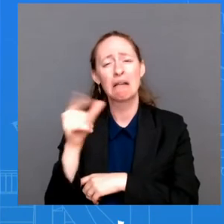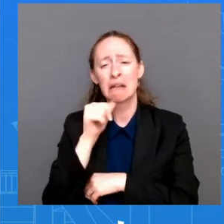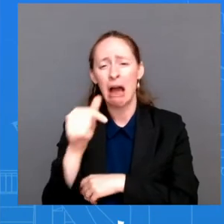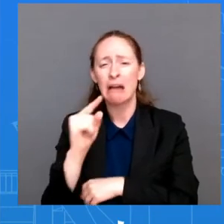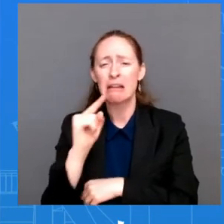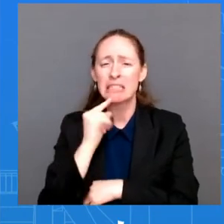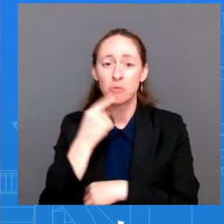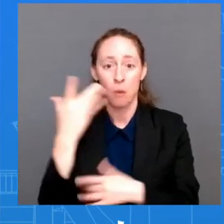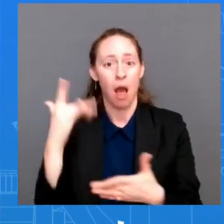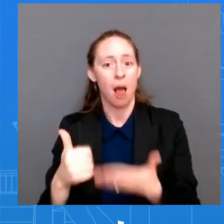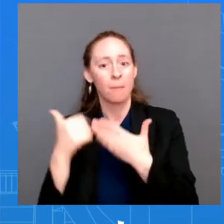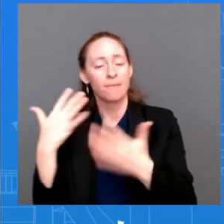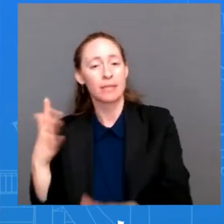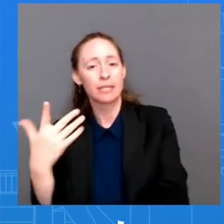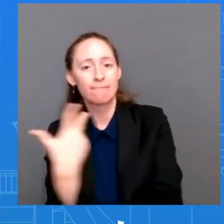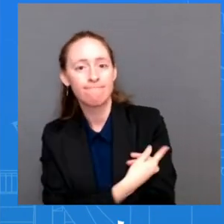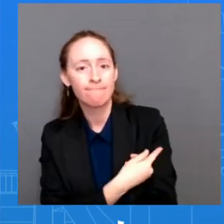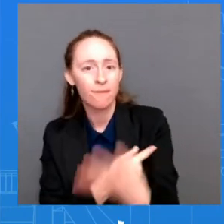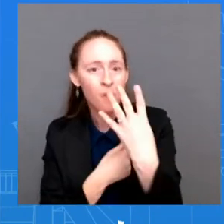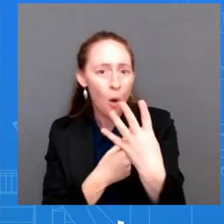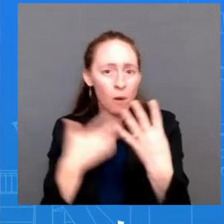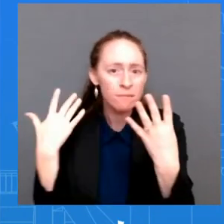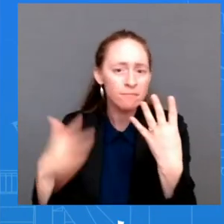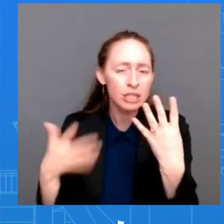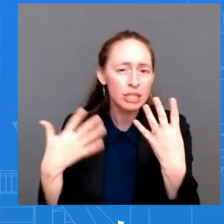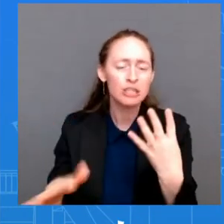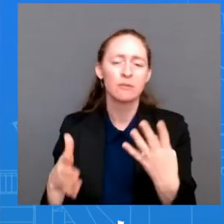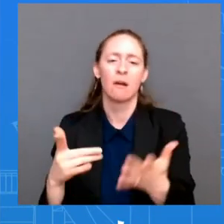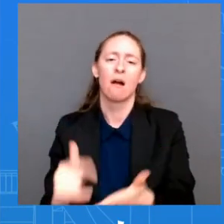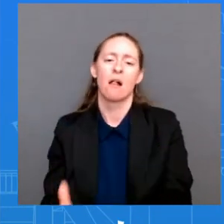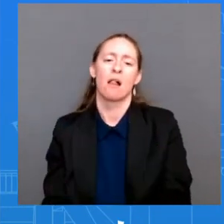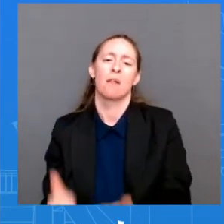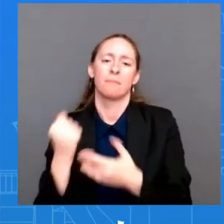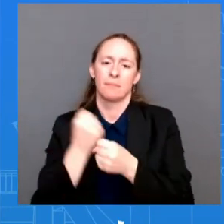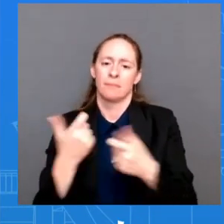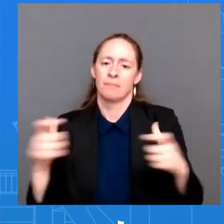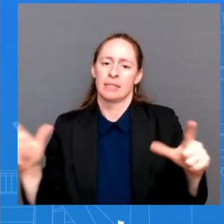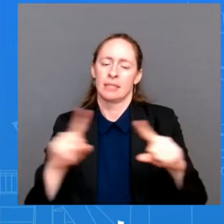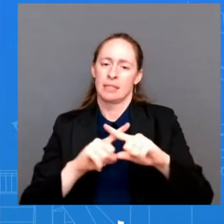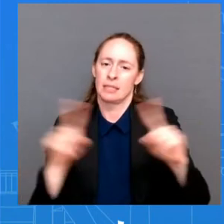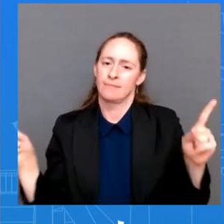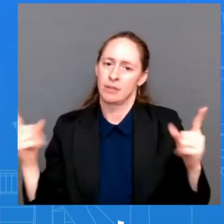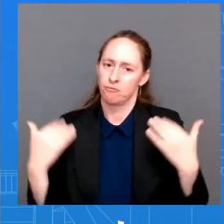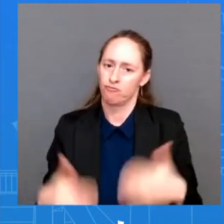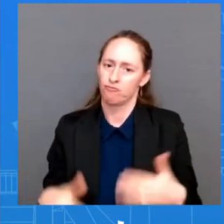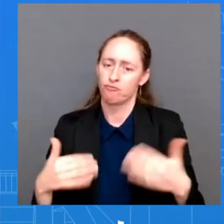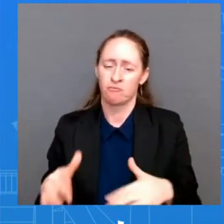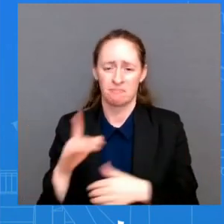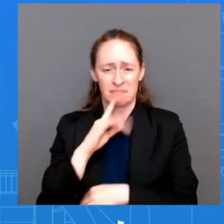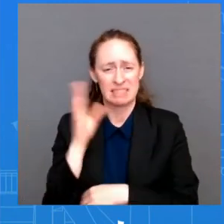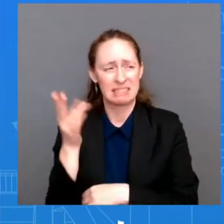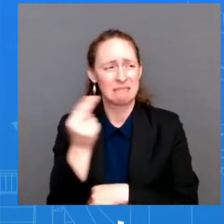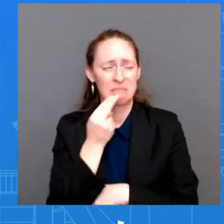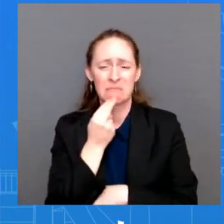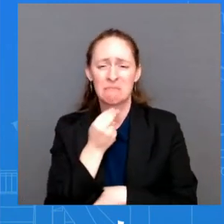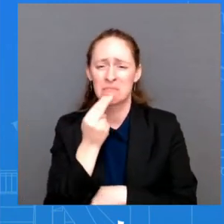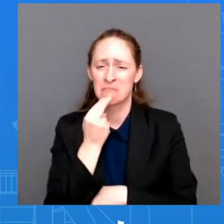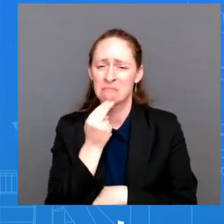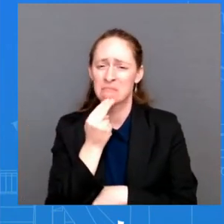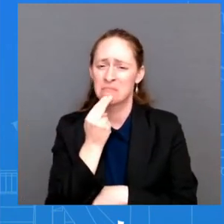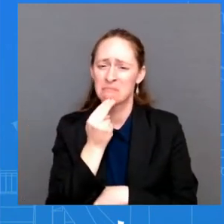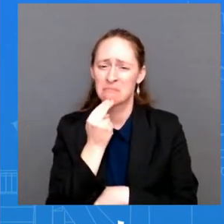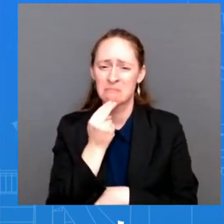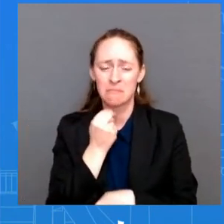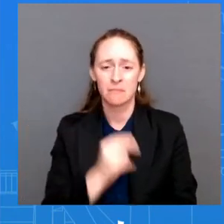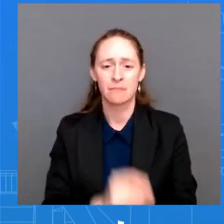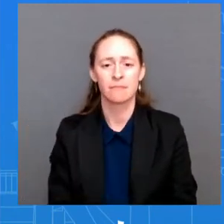and so we we anticipated that we had said there would be a minimal chance of him having a relapse and